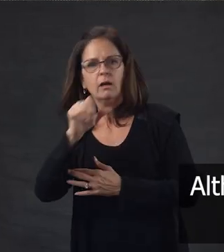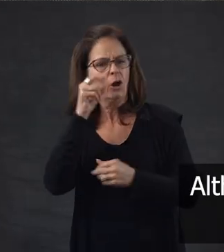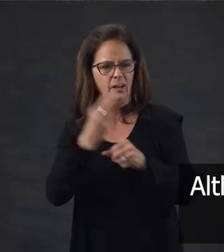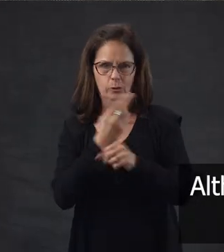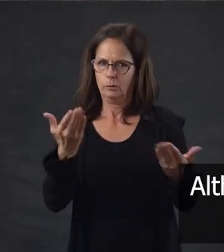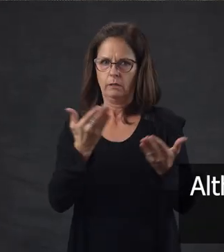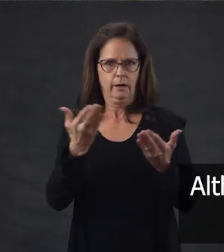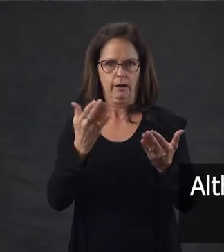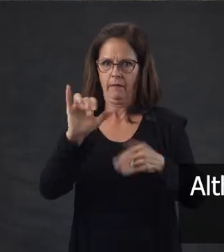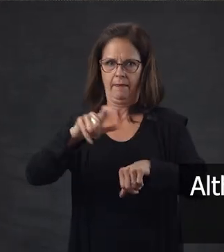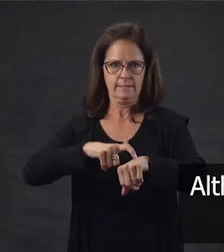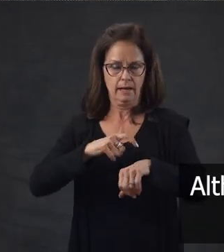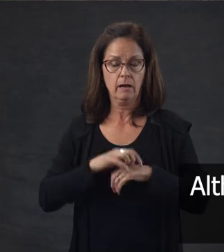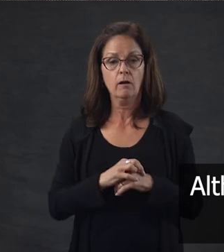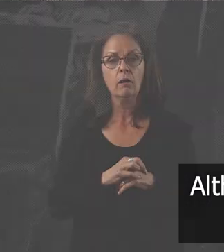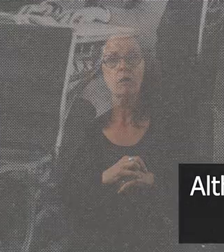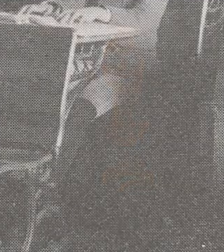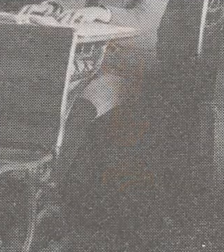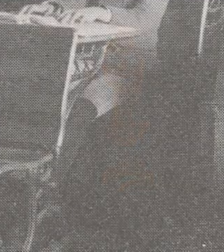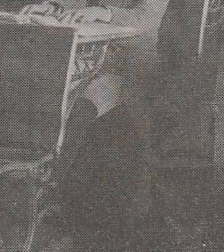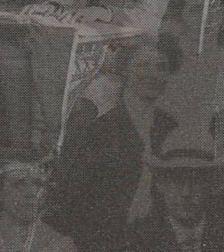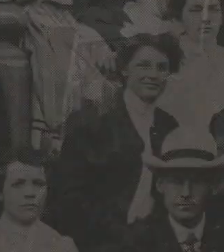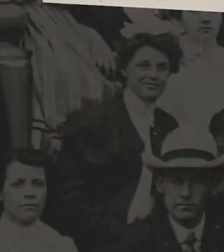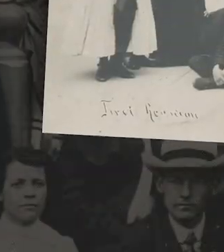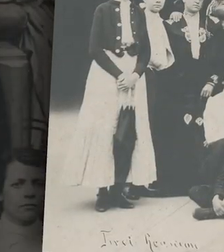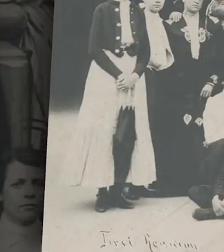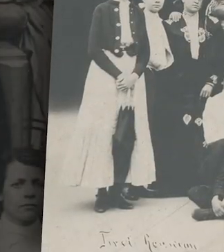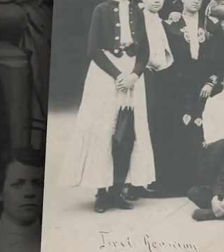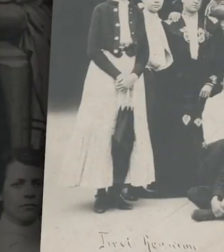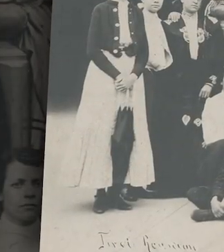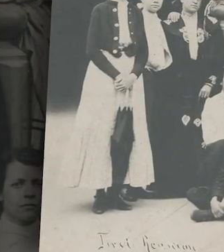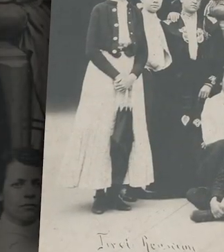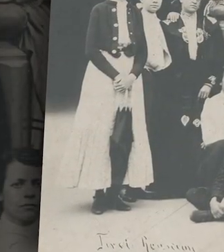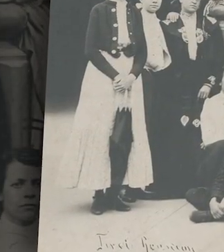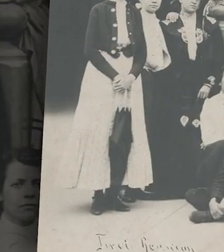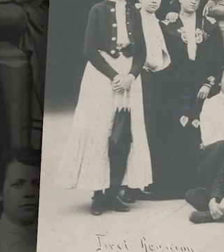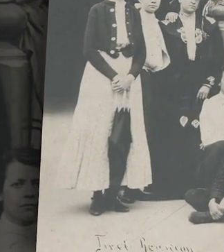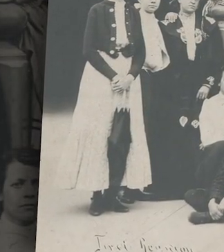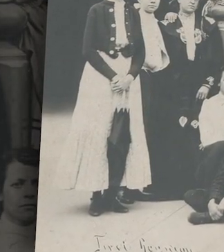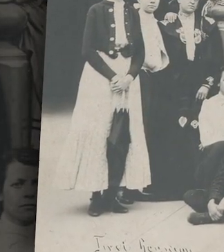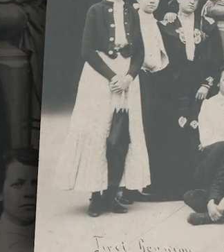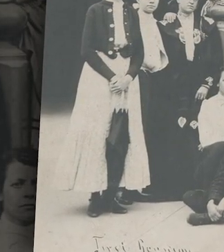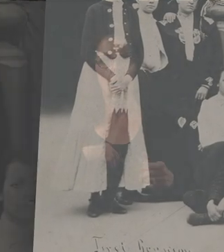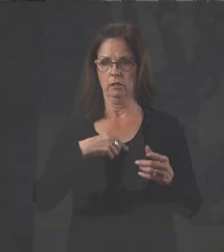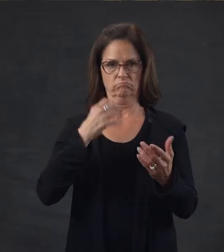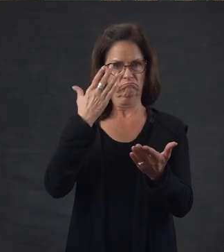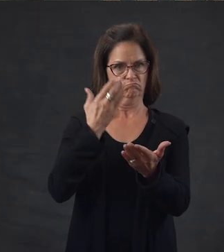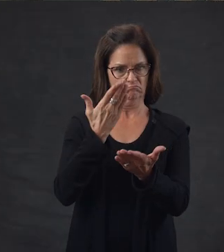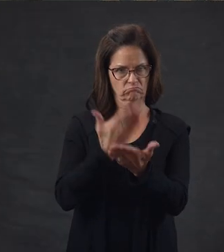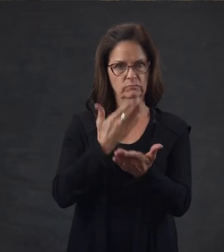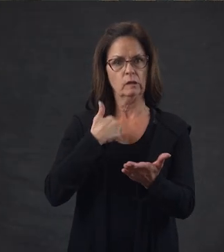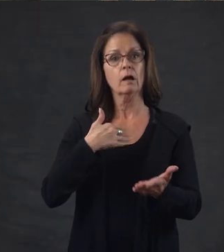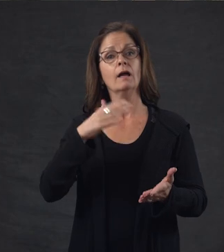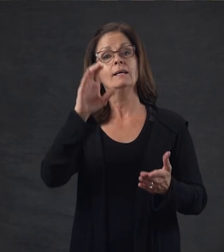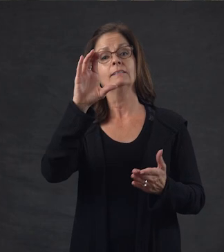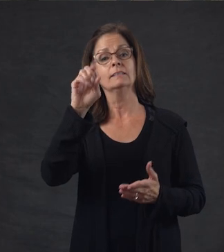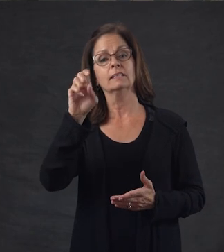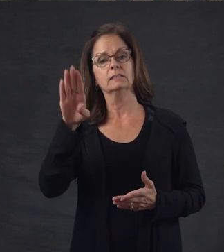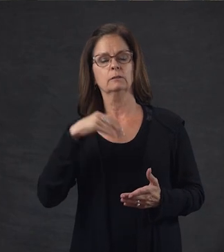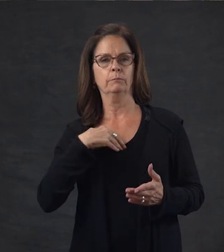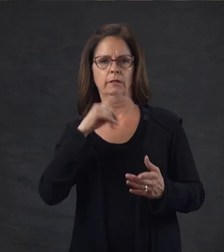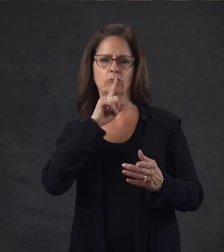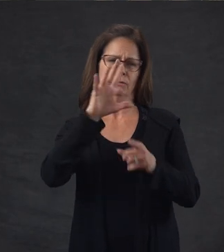1824, it wasn't used here yet. Photo, a large group poses outside of the main building. News articles and photos of Lottie Sullivan. As evidence that